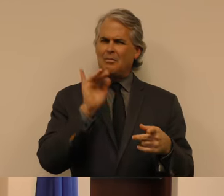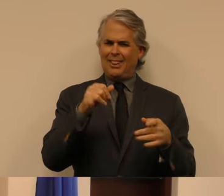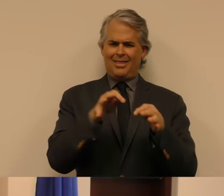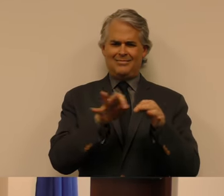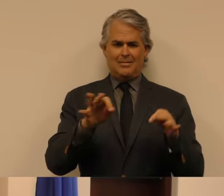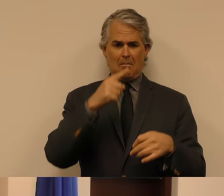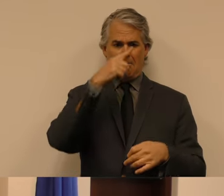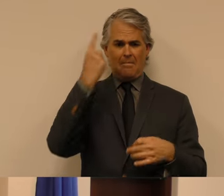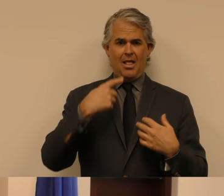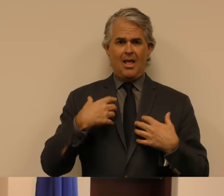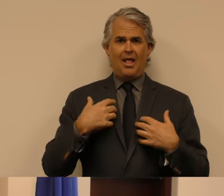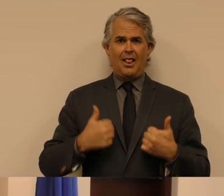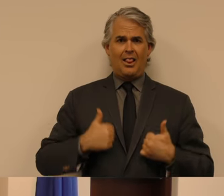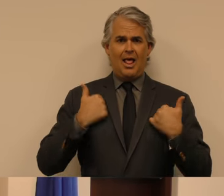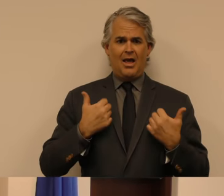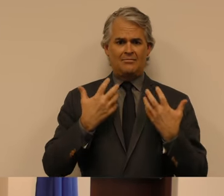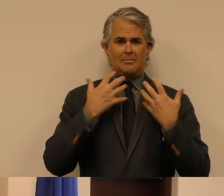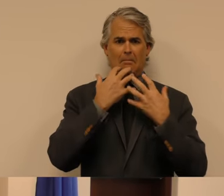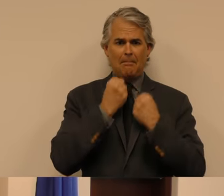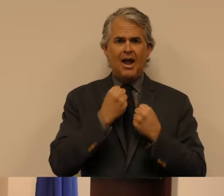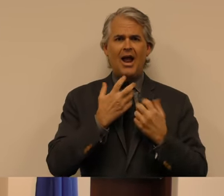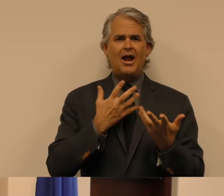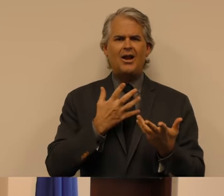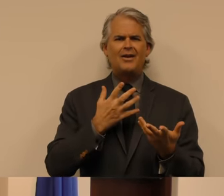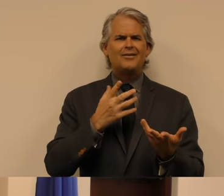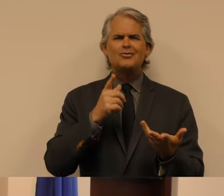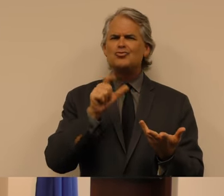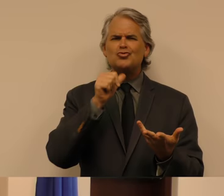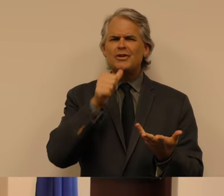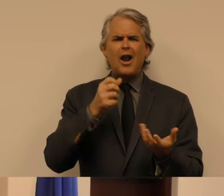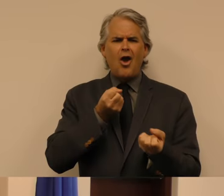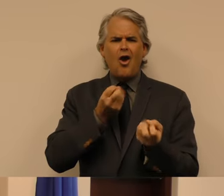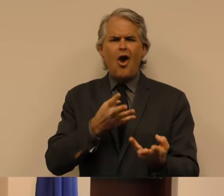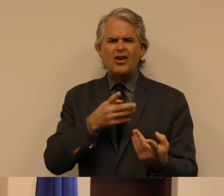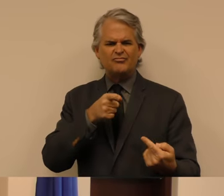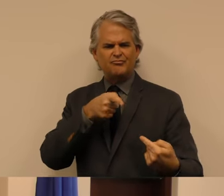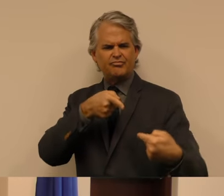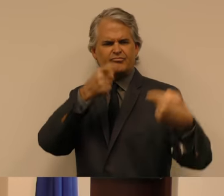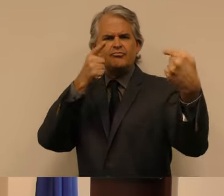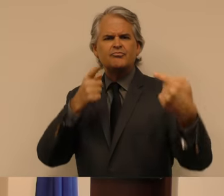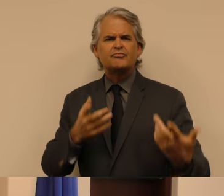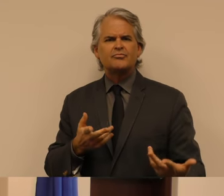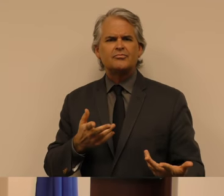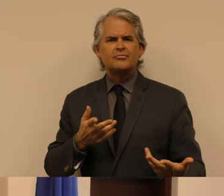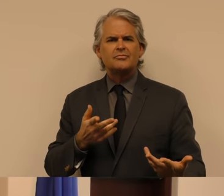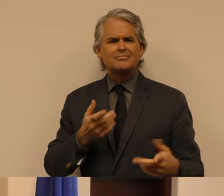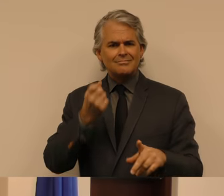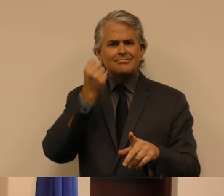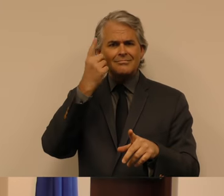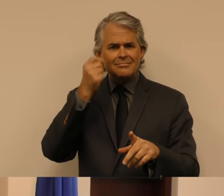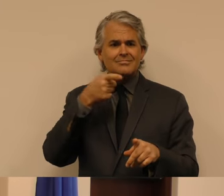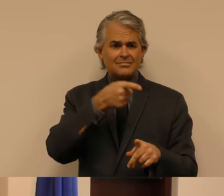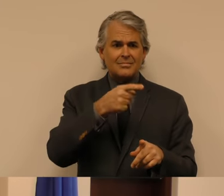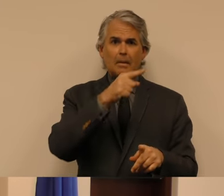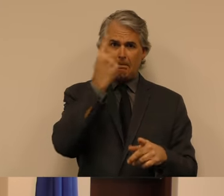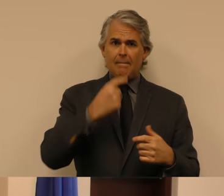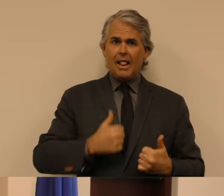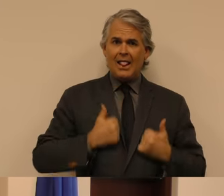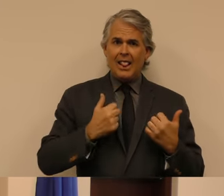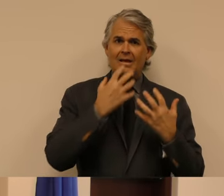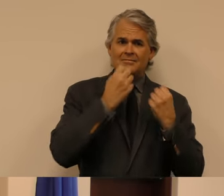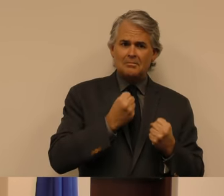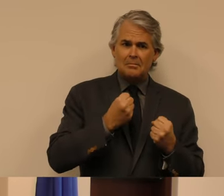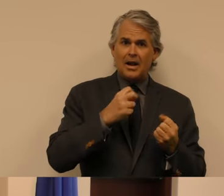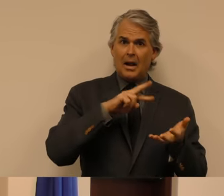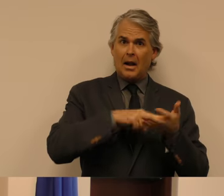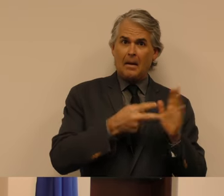be subject to debate. It should not invite any connotation that the fact that Black Lives Matter diminishes the value